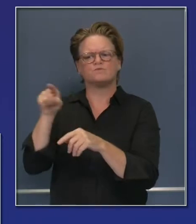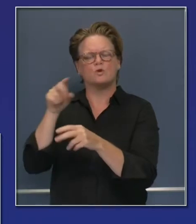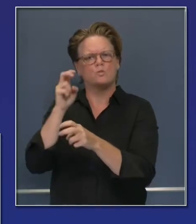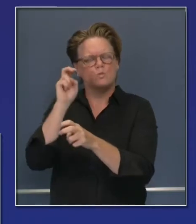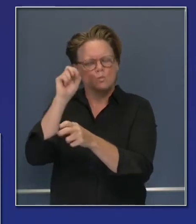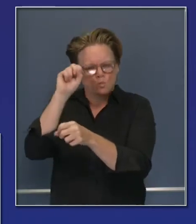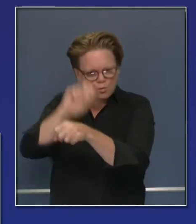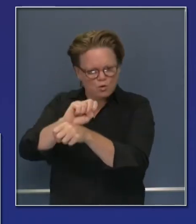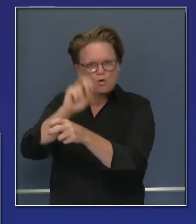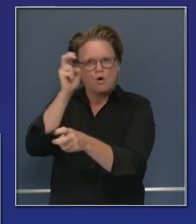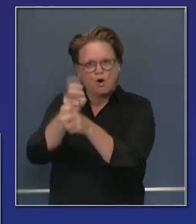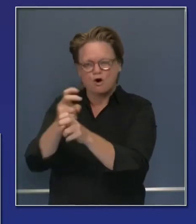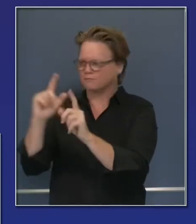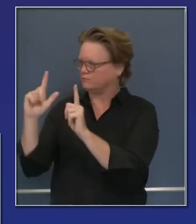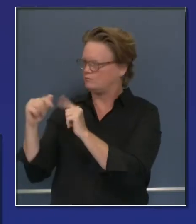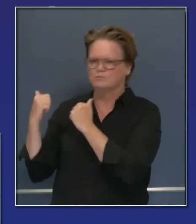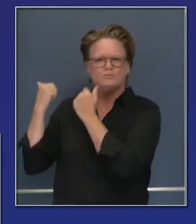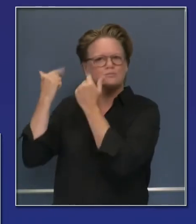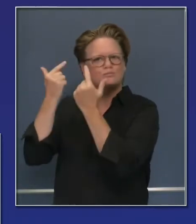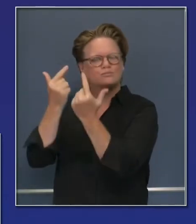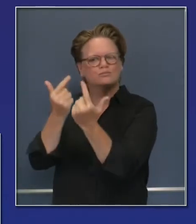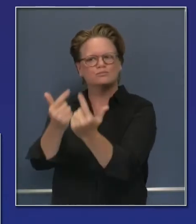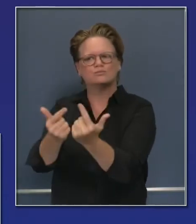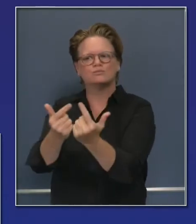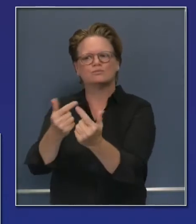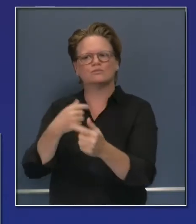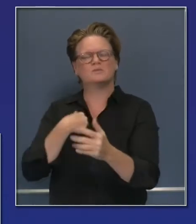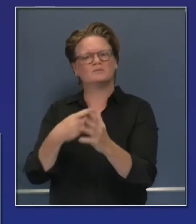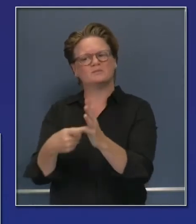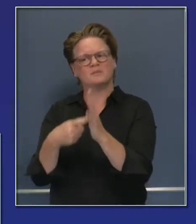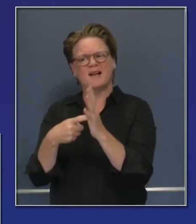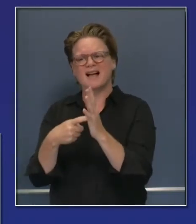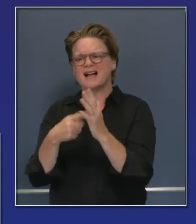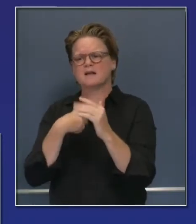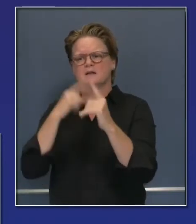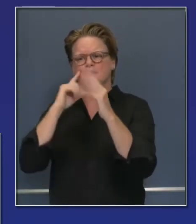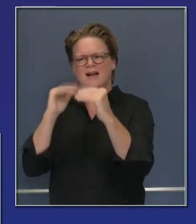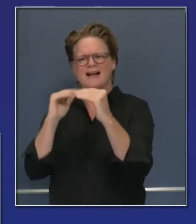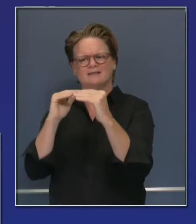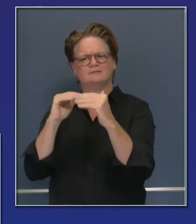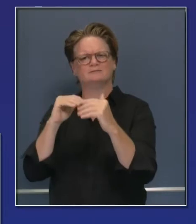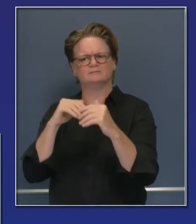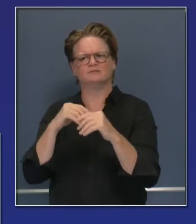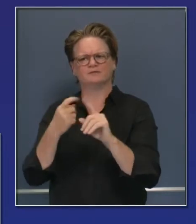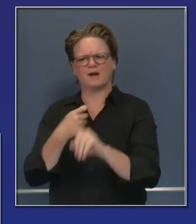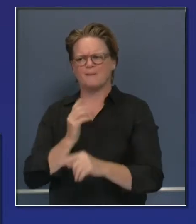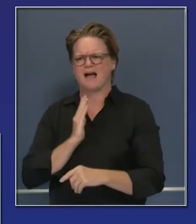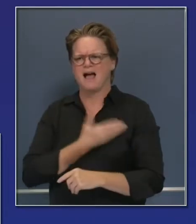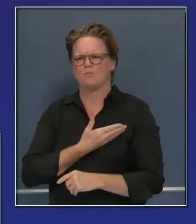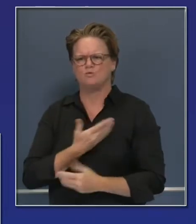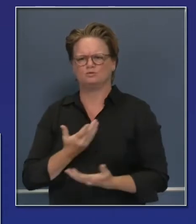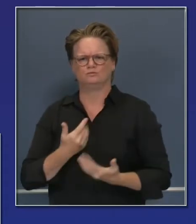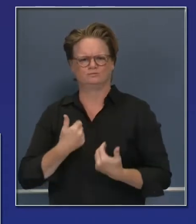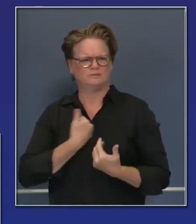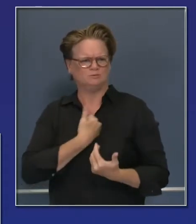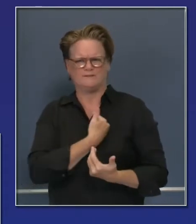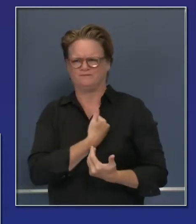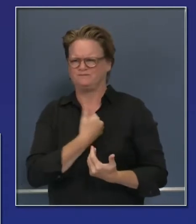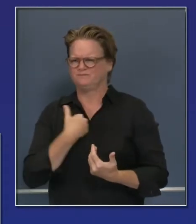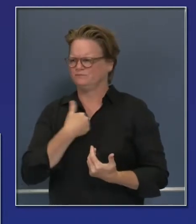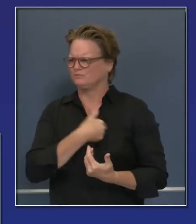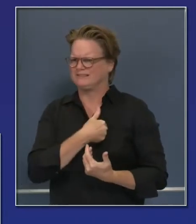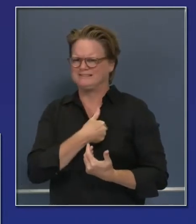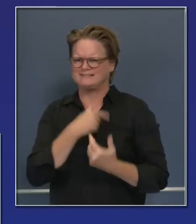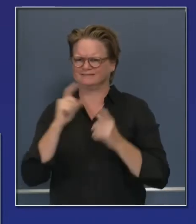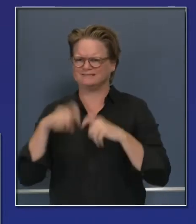and prepare for the next 8 to 10 weeks to build this capacity so we can get this contract